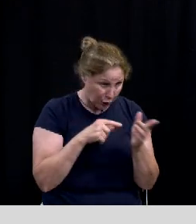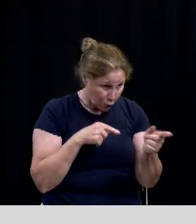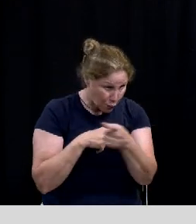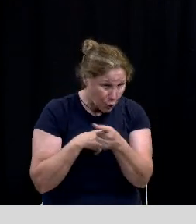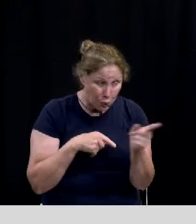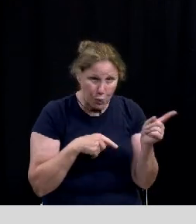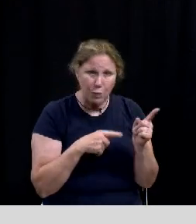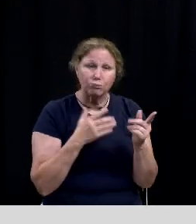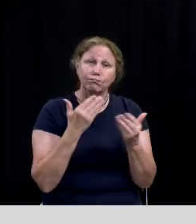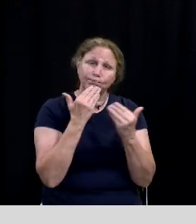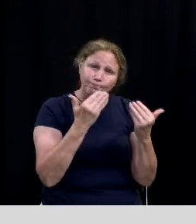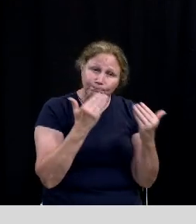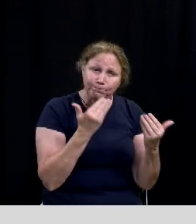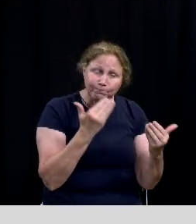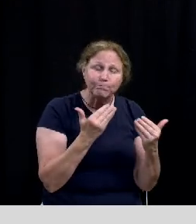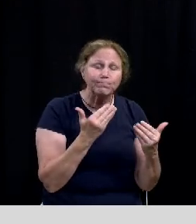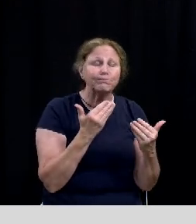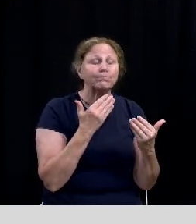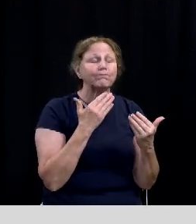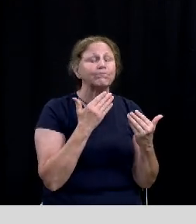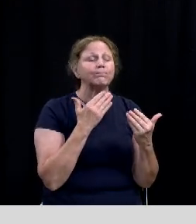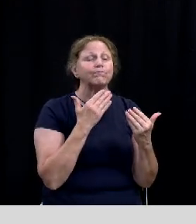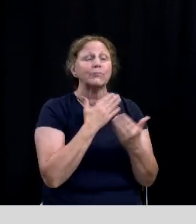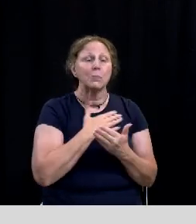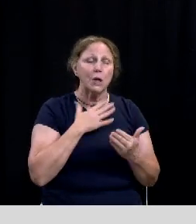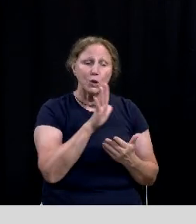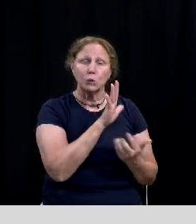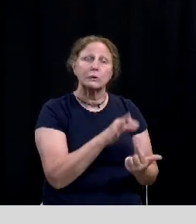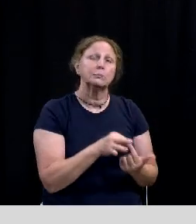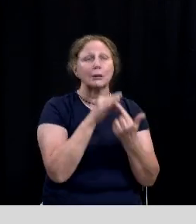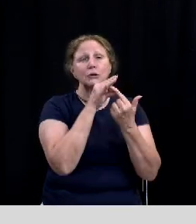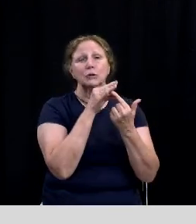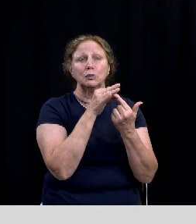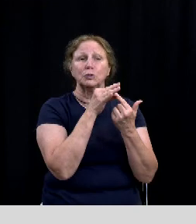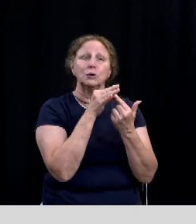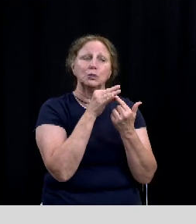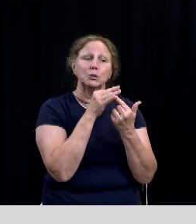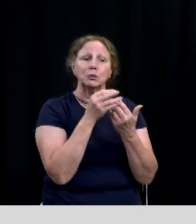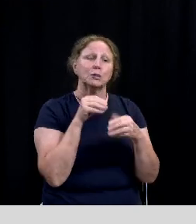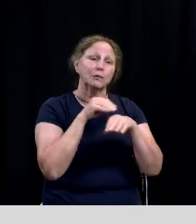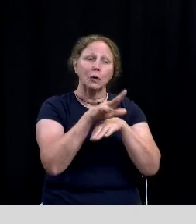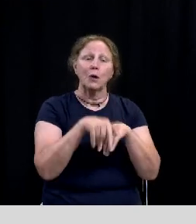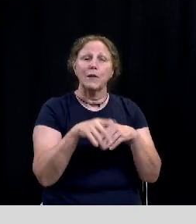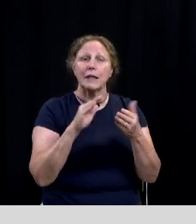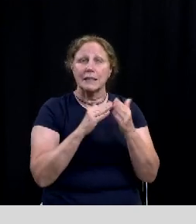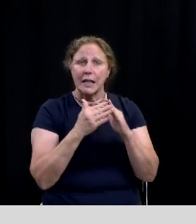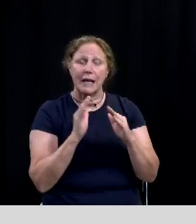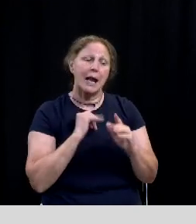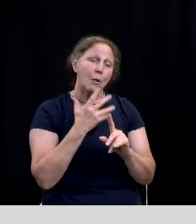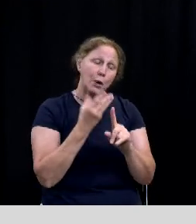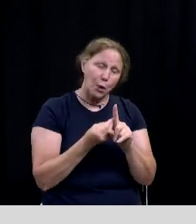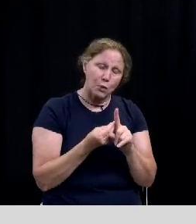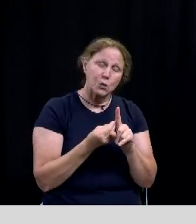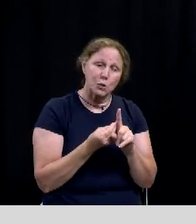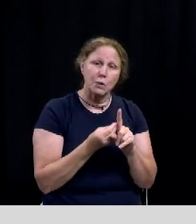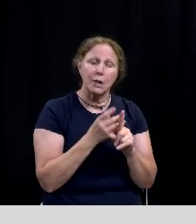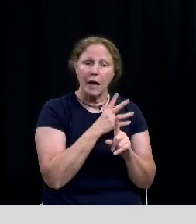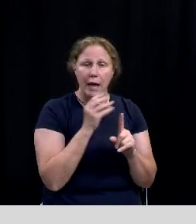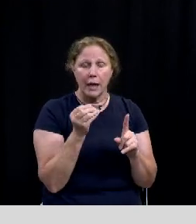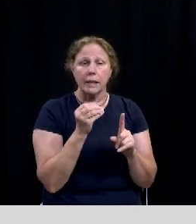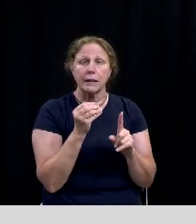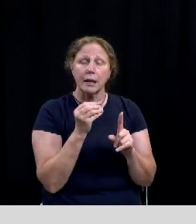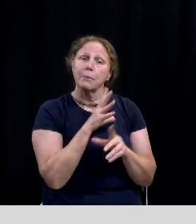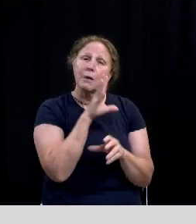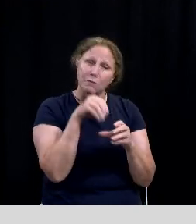appreciate the um uniqueness that you bring to this city and to our culture and and and and being a part